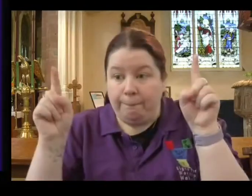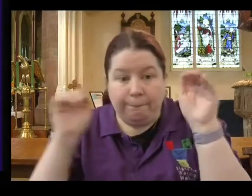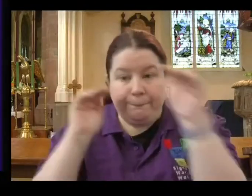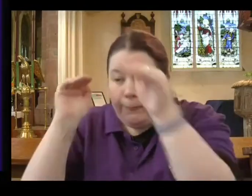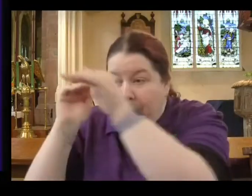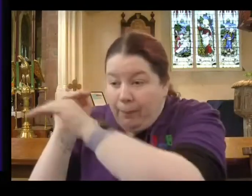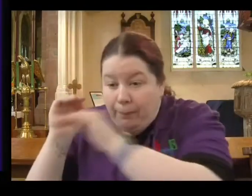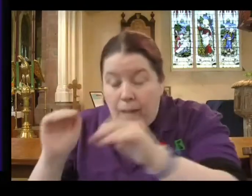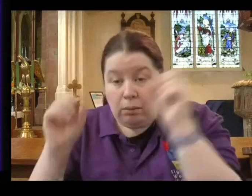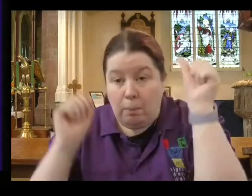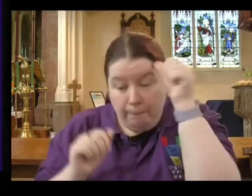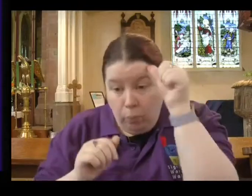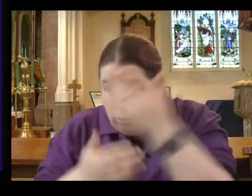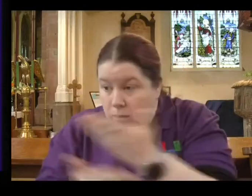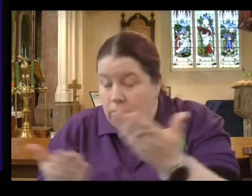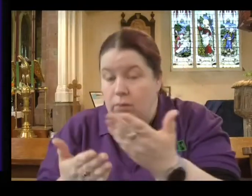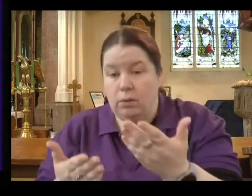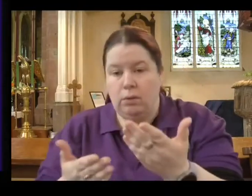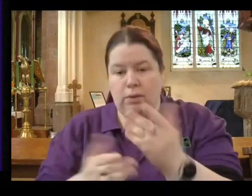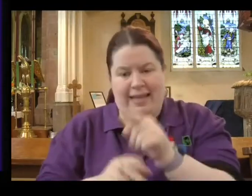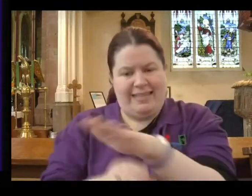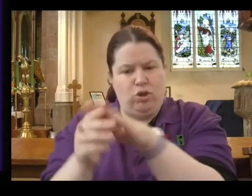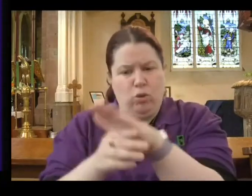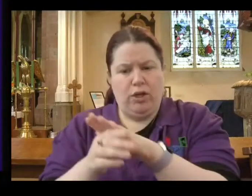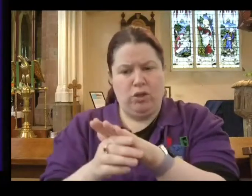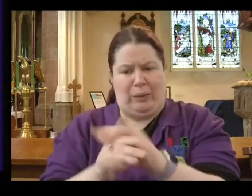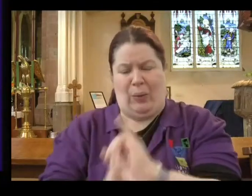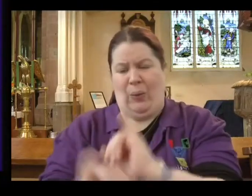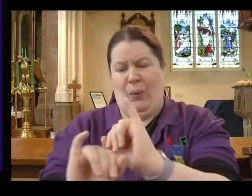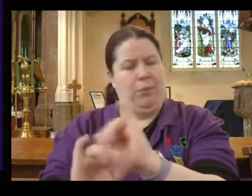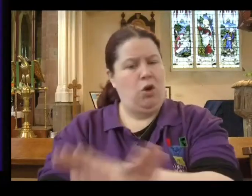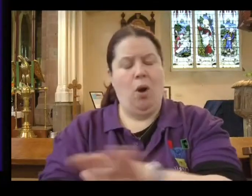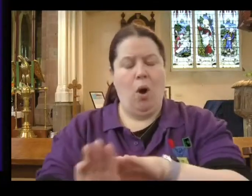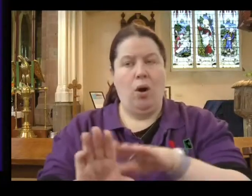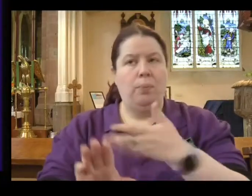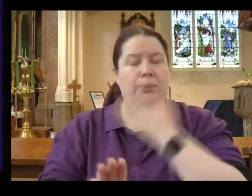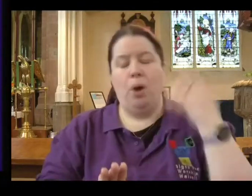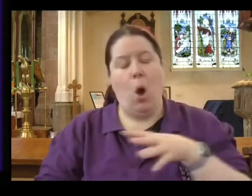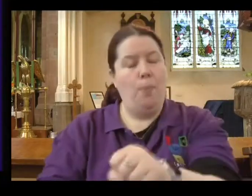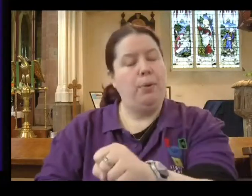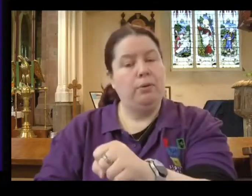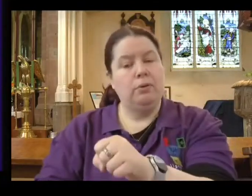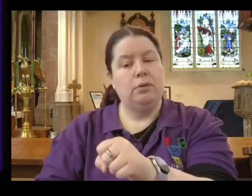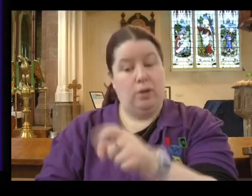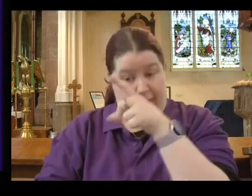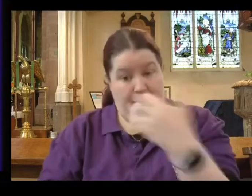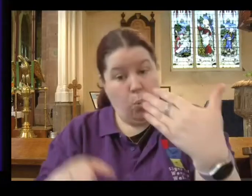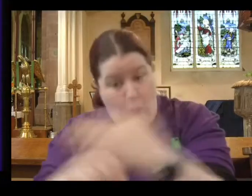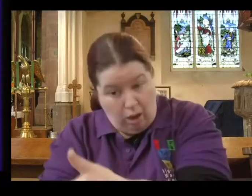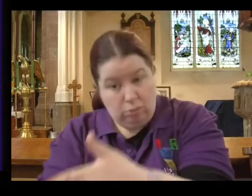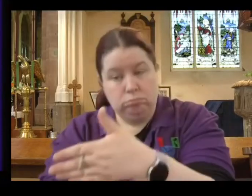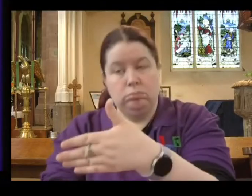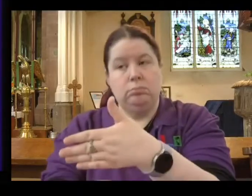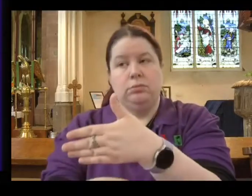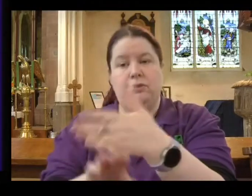You know, the situation in Sardis is dire, but it's not totally hopeless. Immediate action is required. Wake